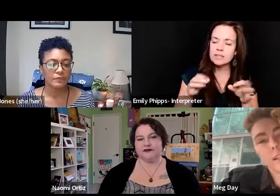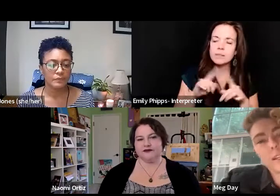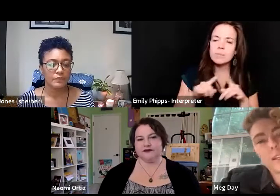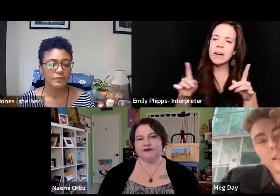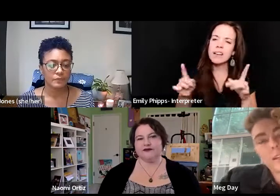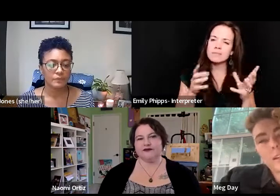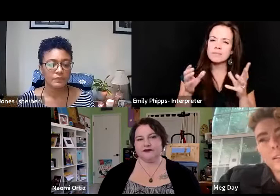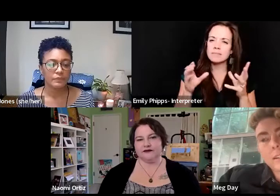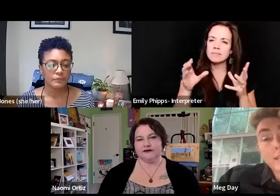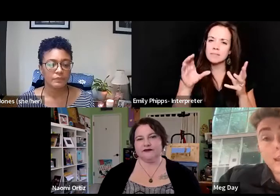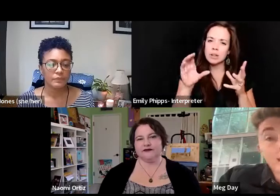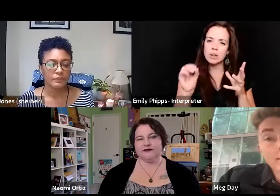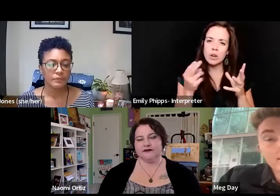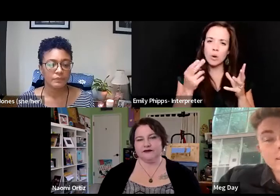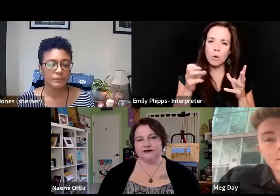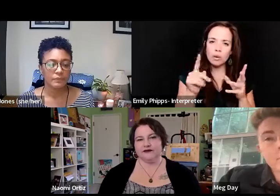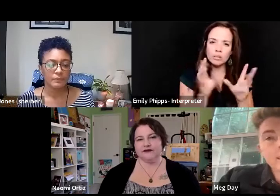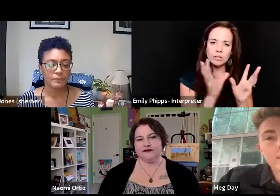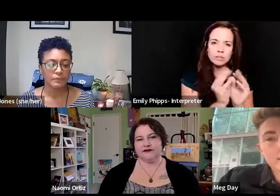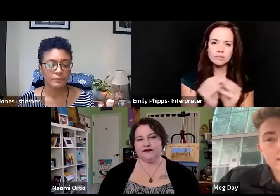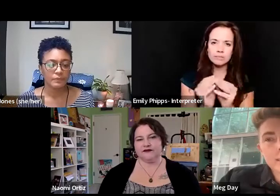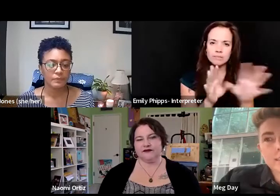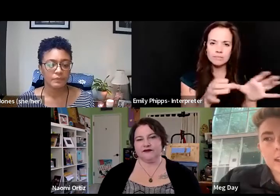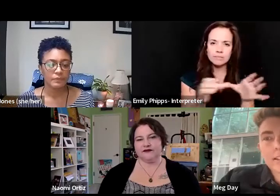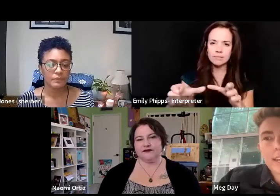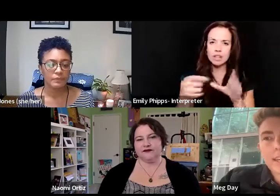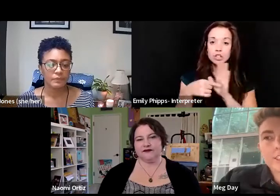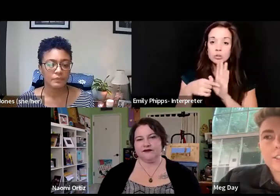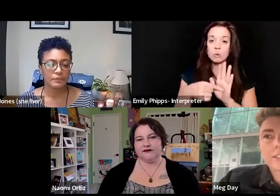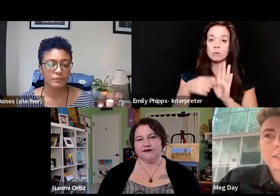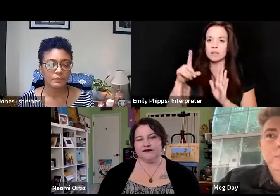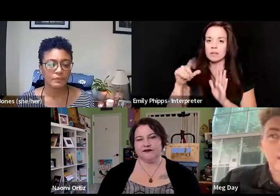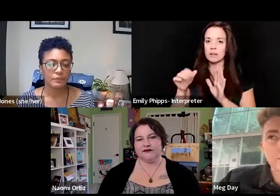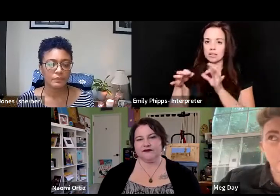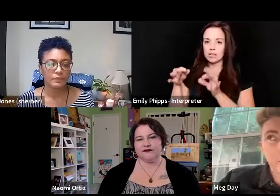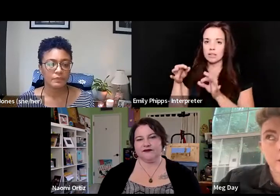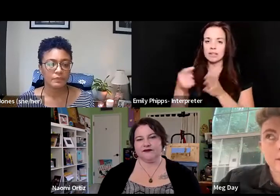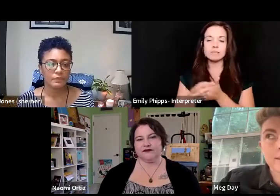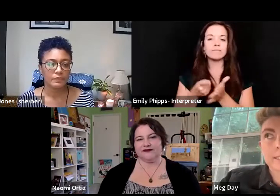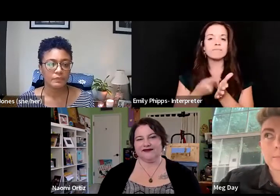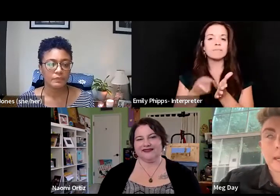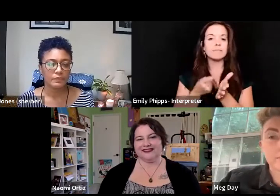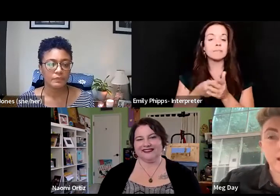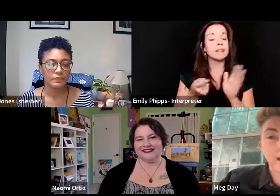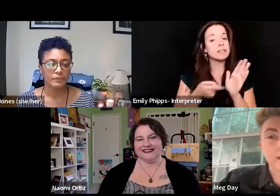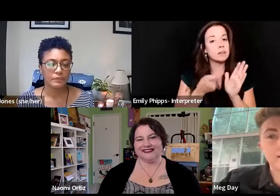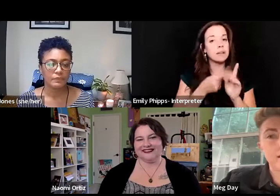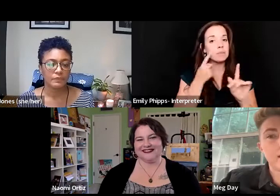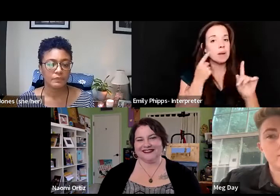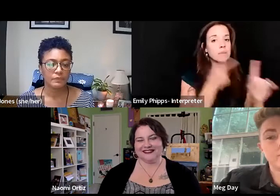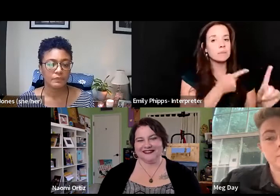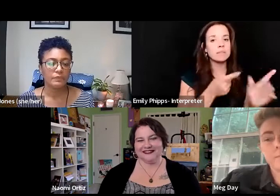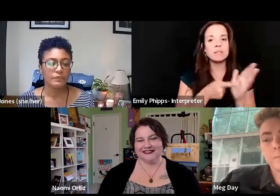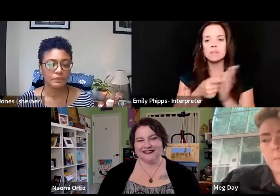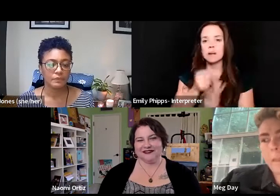that sort of enact disability justice on occasion, sometimes on purpose and sometimes not.